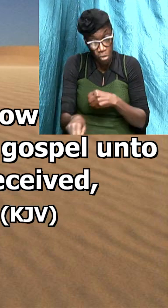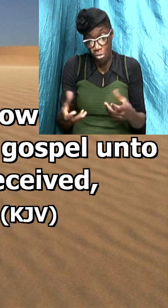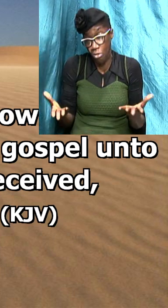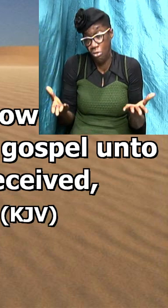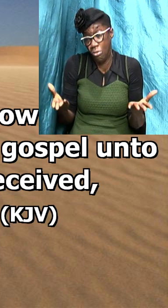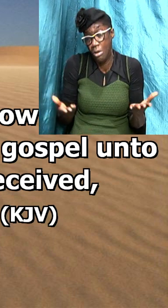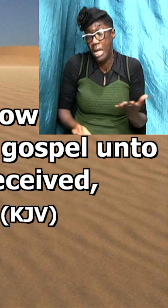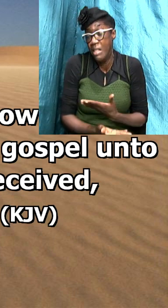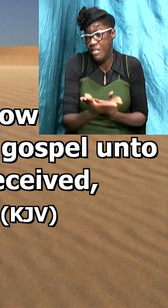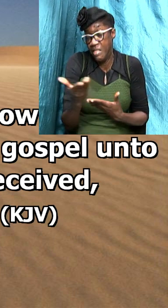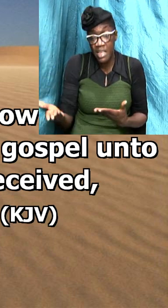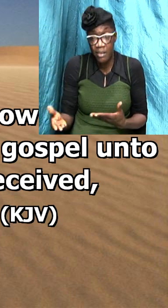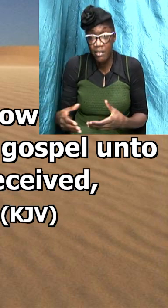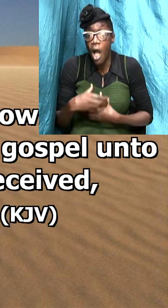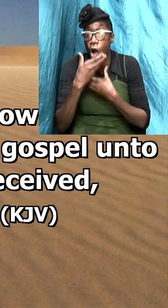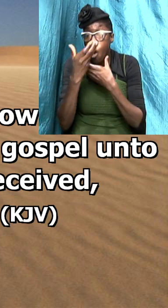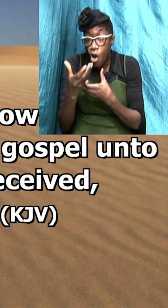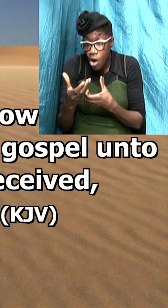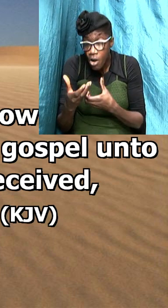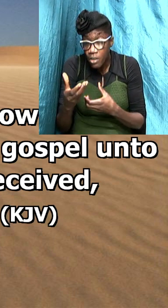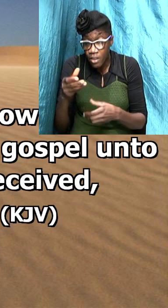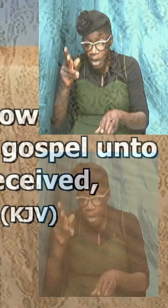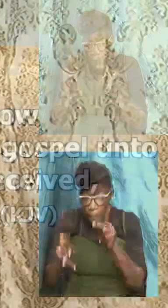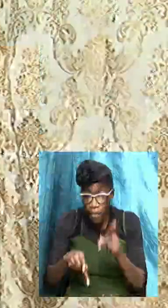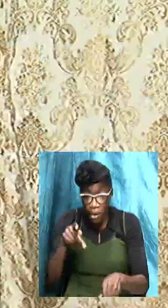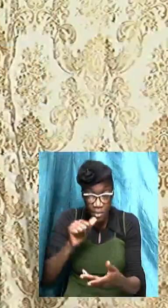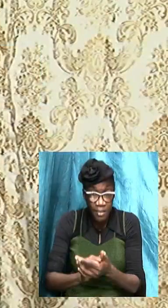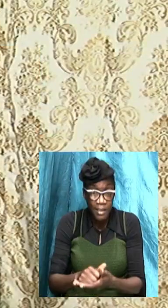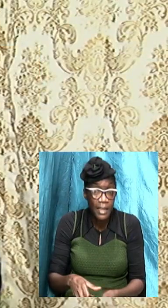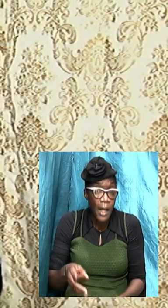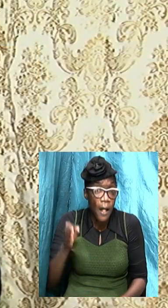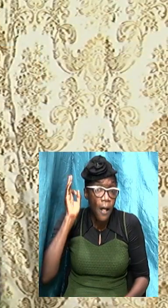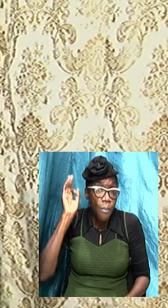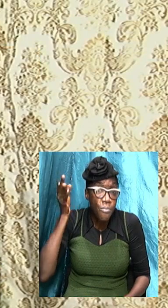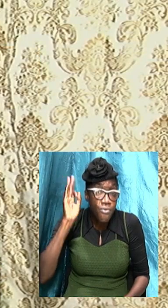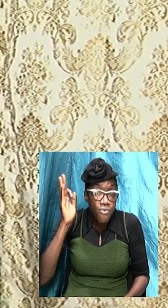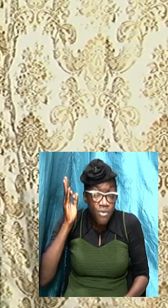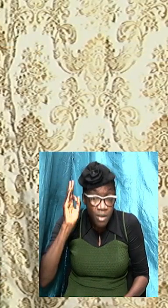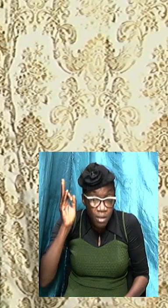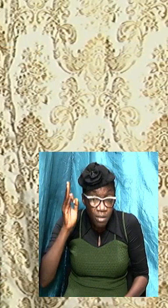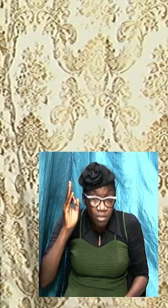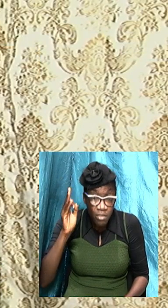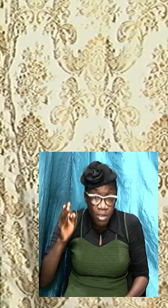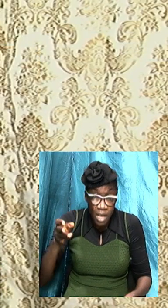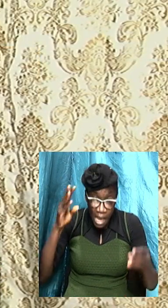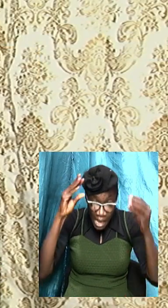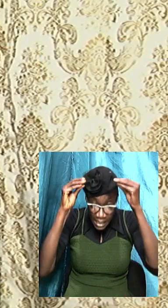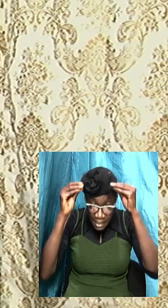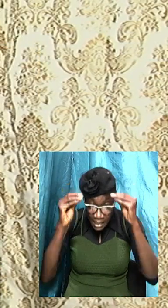a curse and persons that preach and teach false doctrine